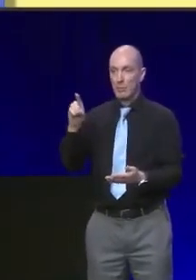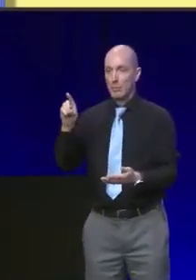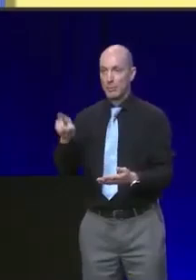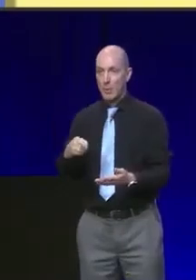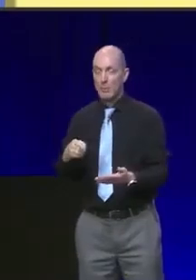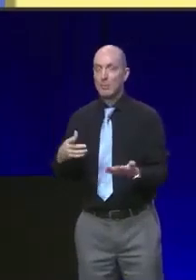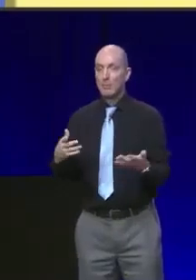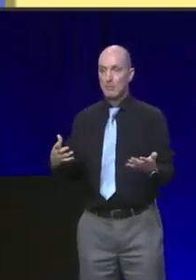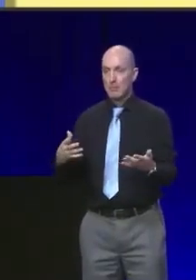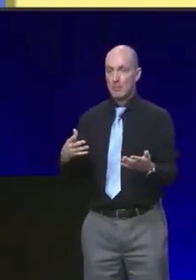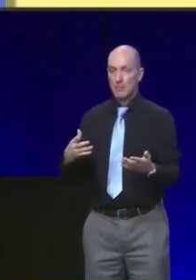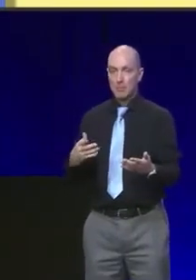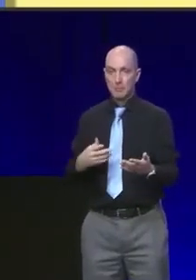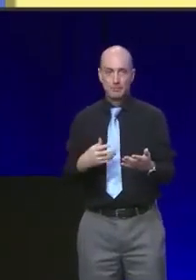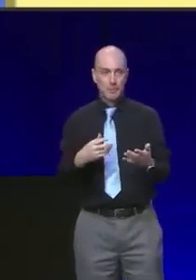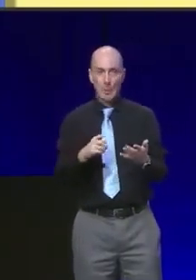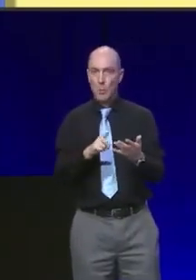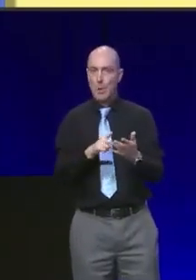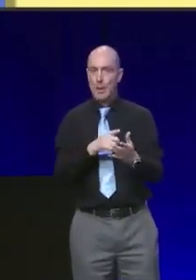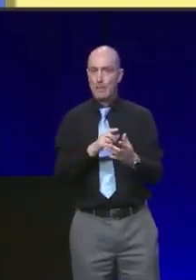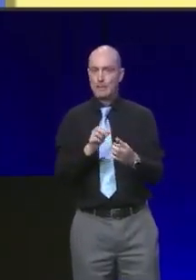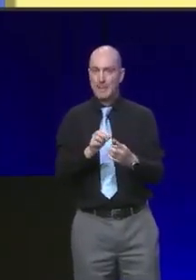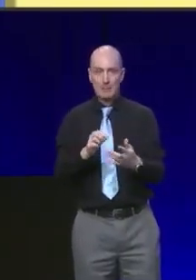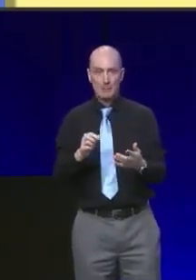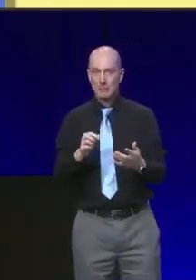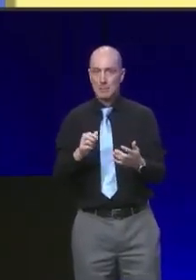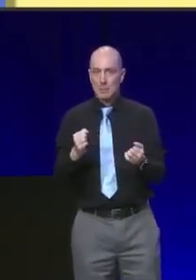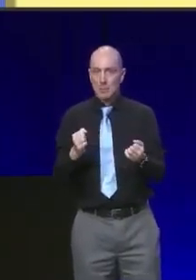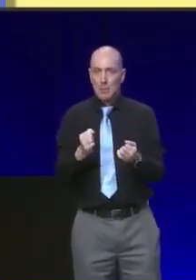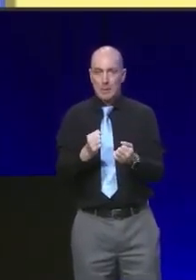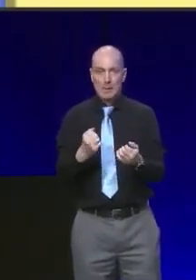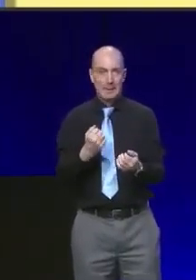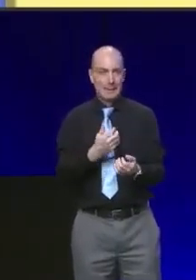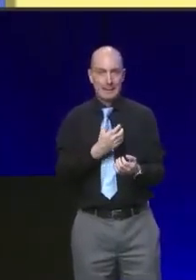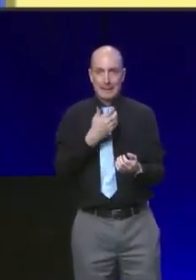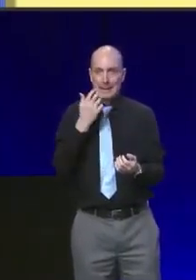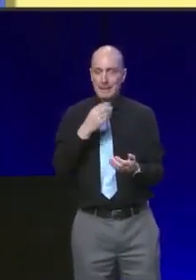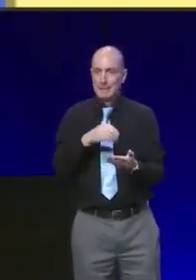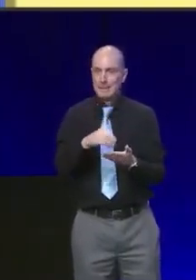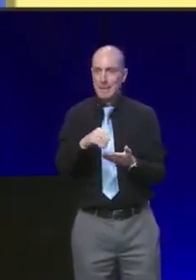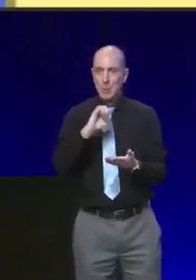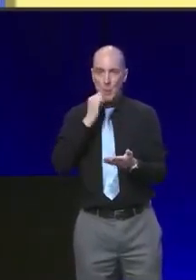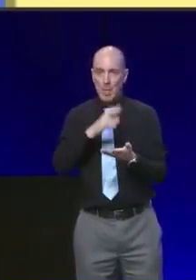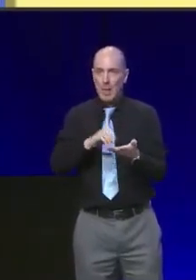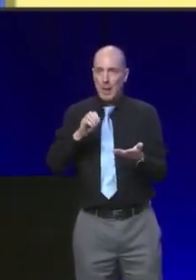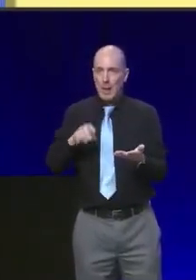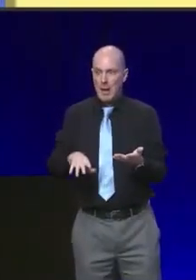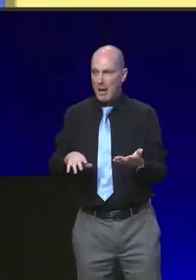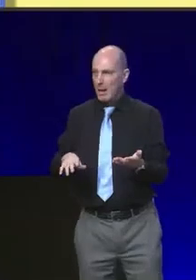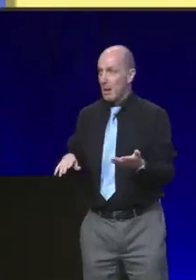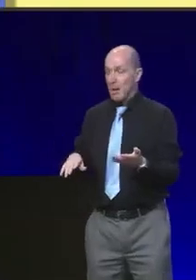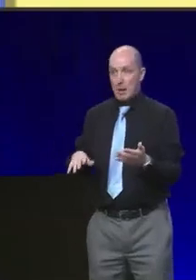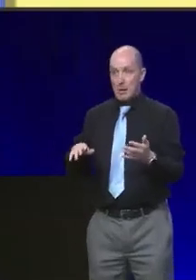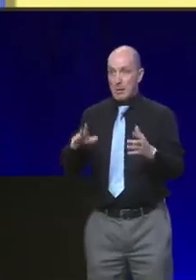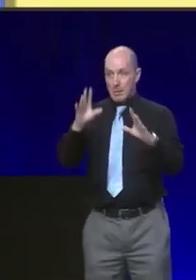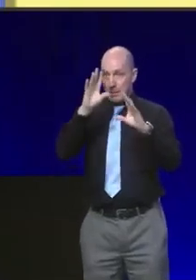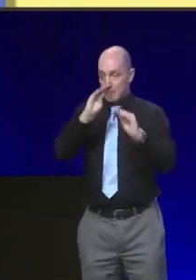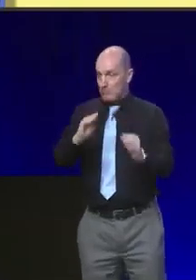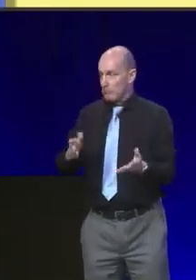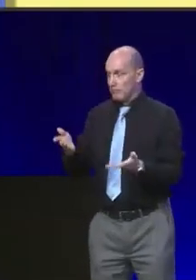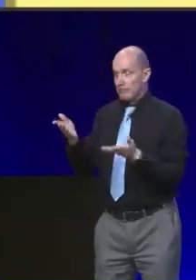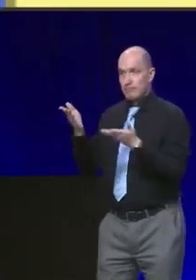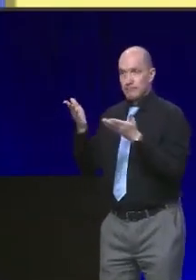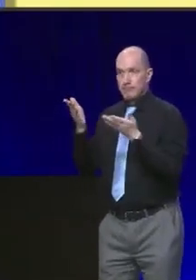will lose their winter heating payment. Delegates, Labour should be ashamed to show either of their two